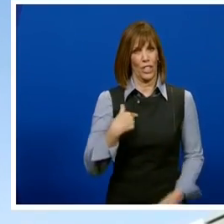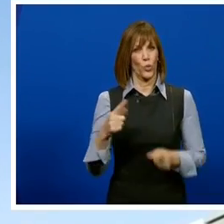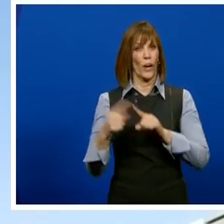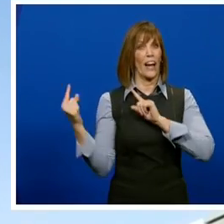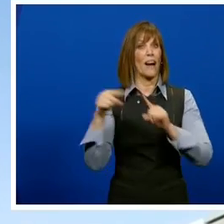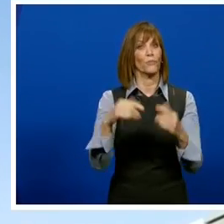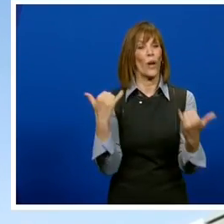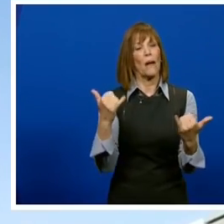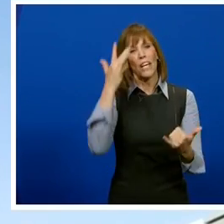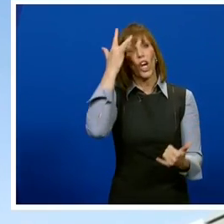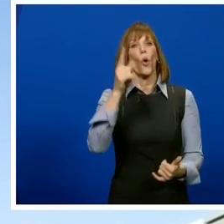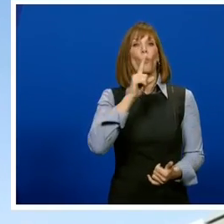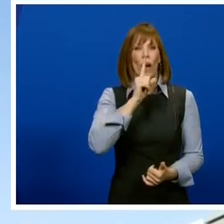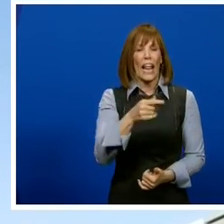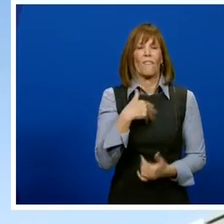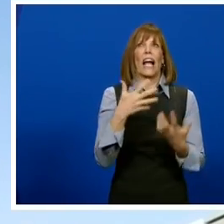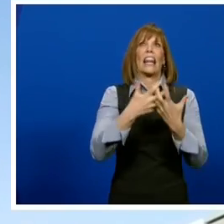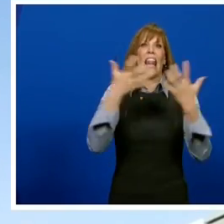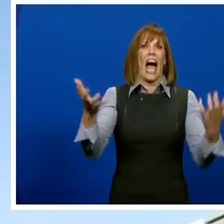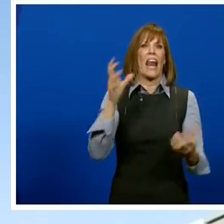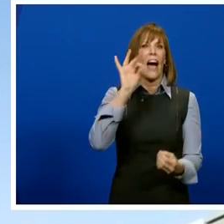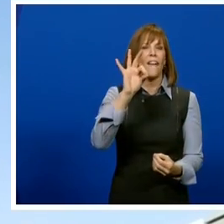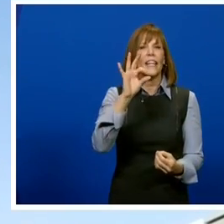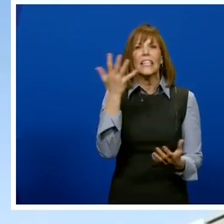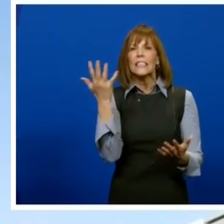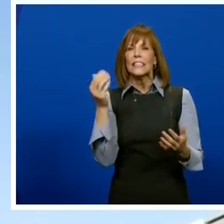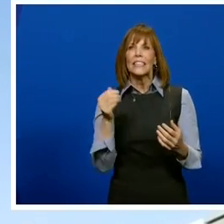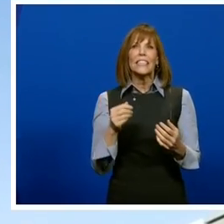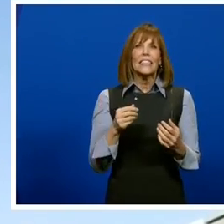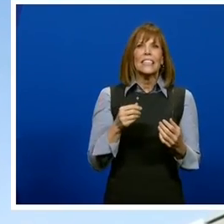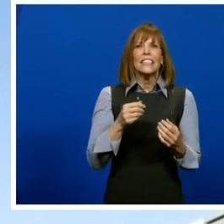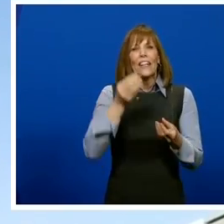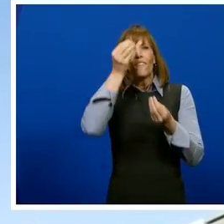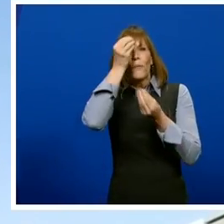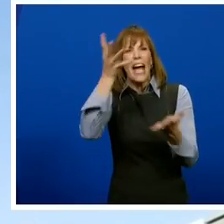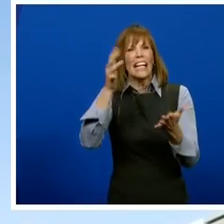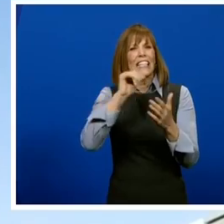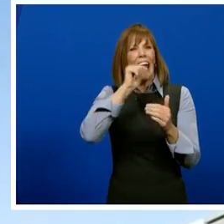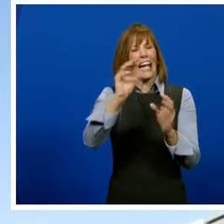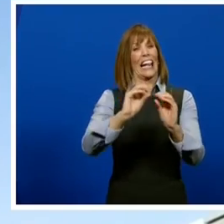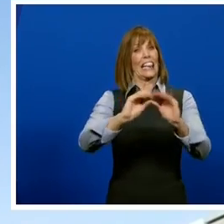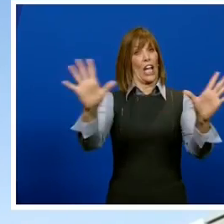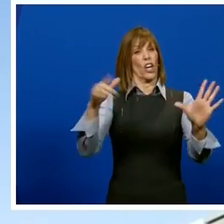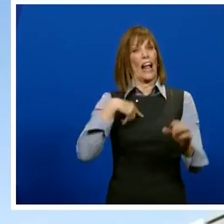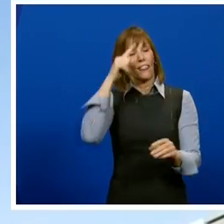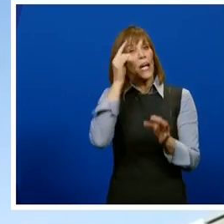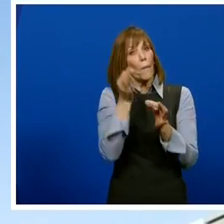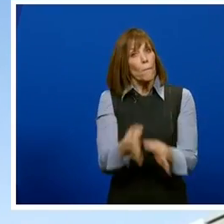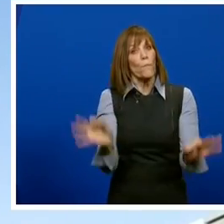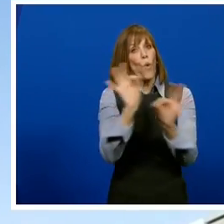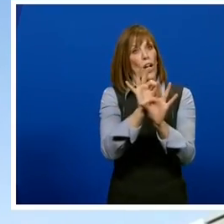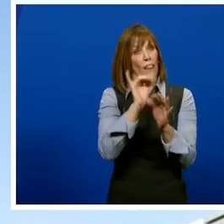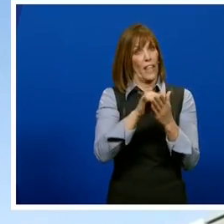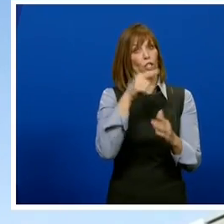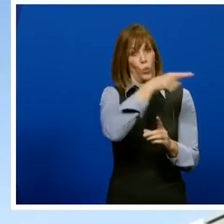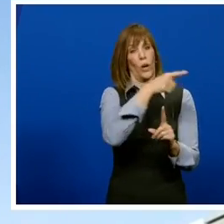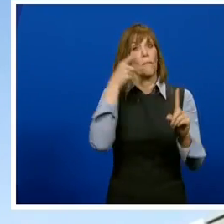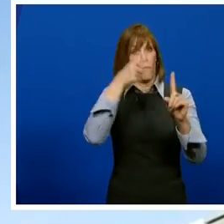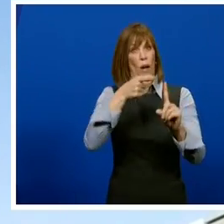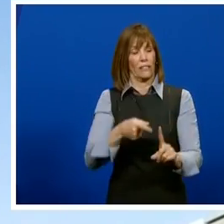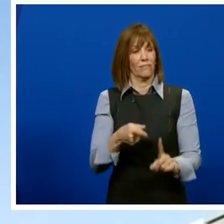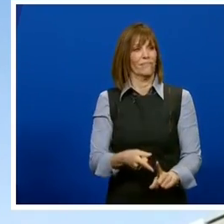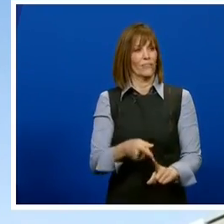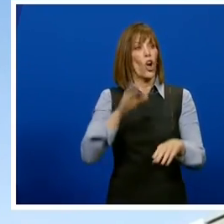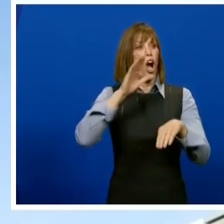because there are a lot of nuances to this data, and I think there are some very important points. You made many of them.